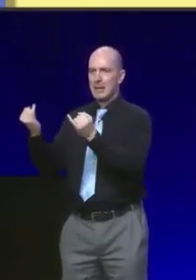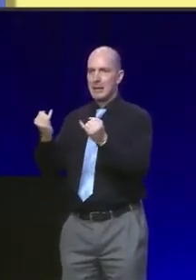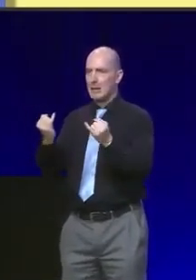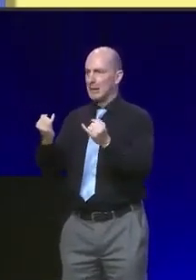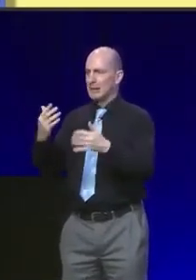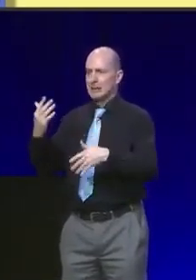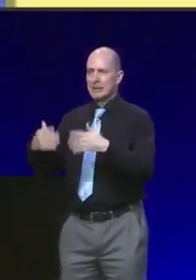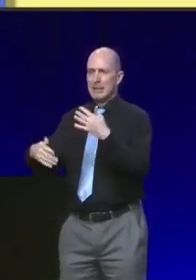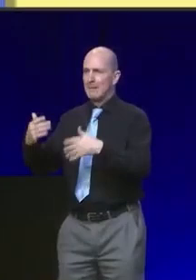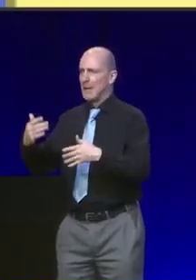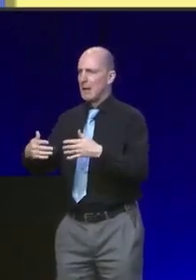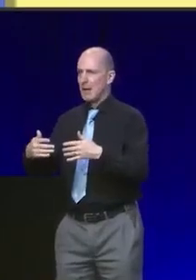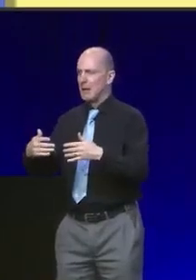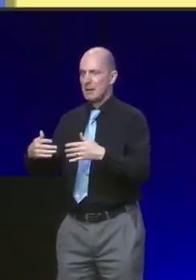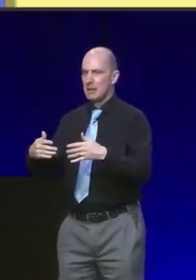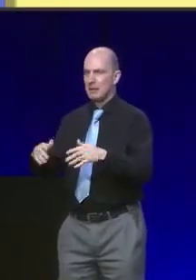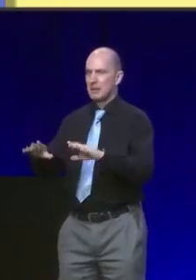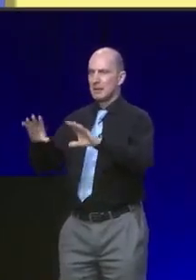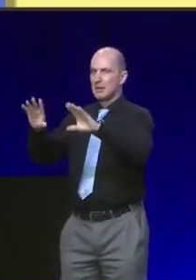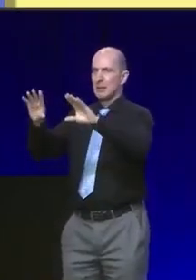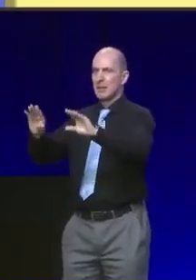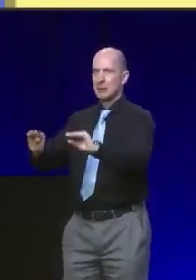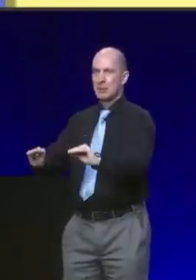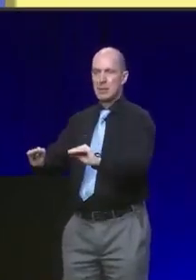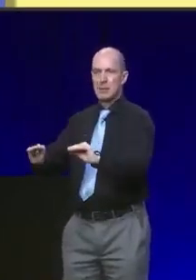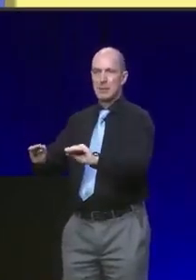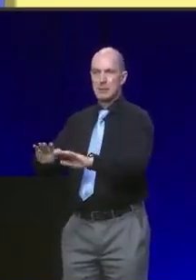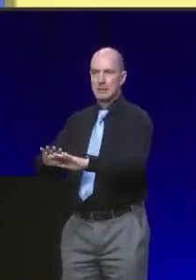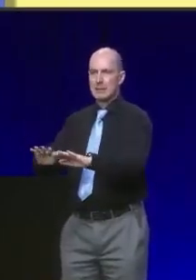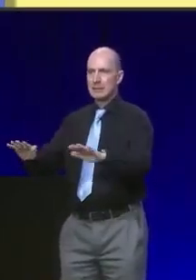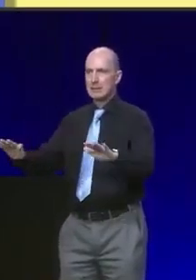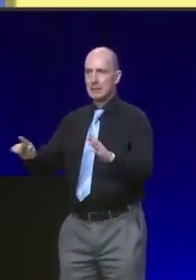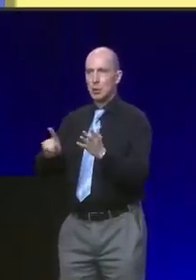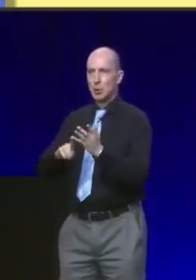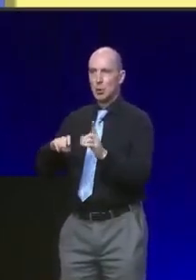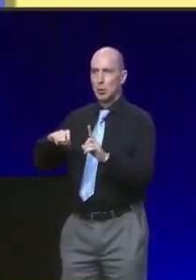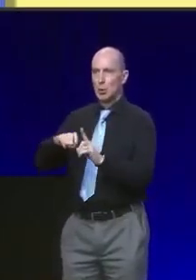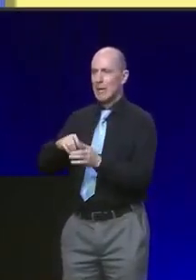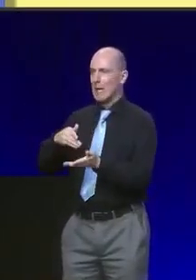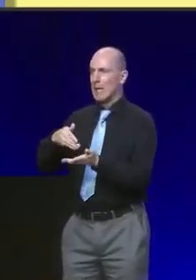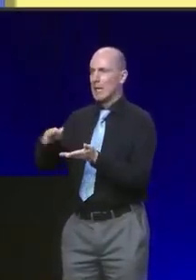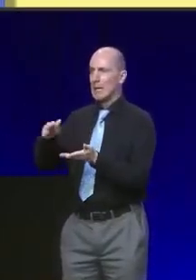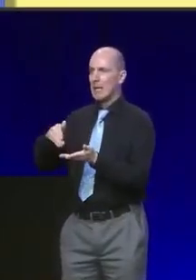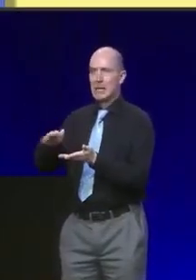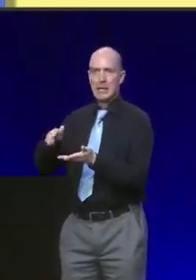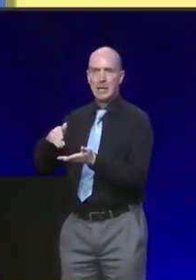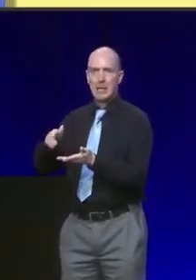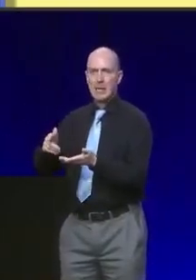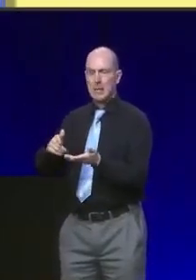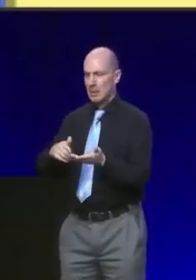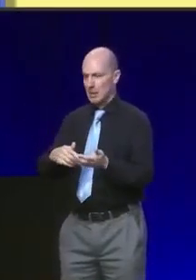is essential. The sending of UK arms to Israel must stop.